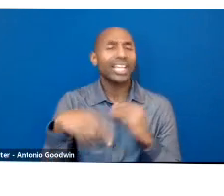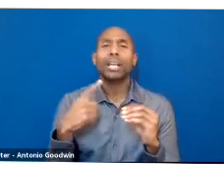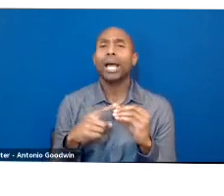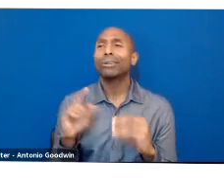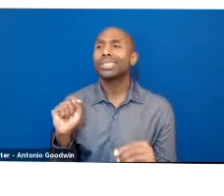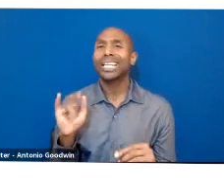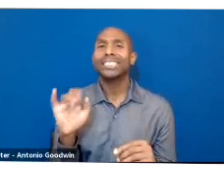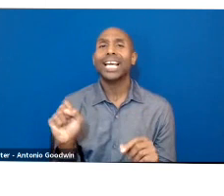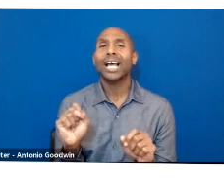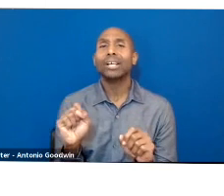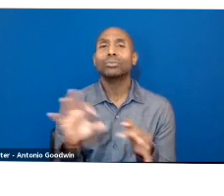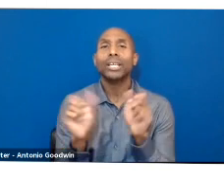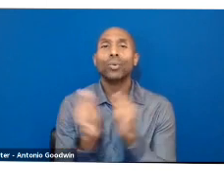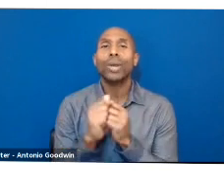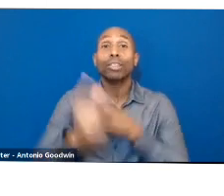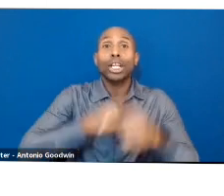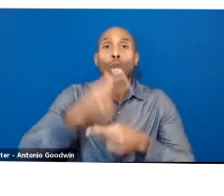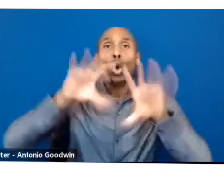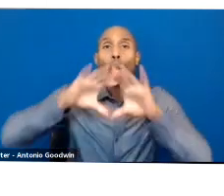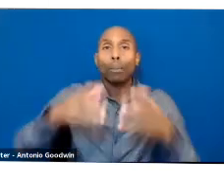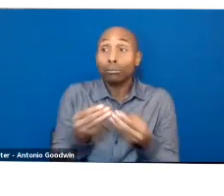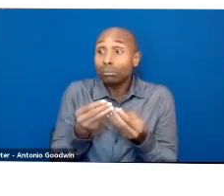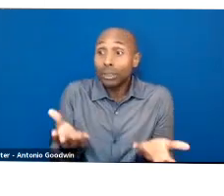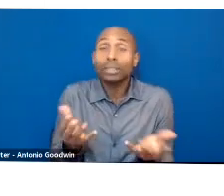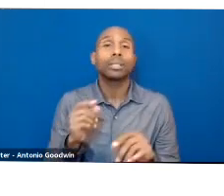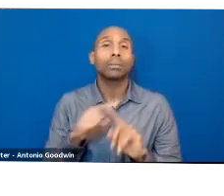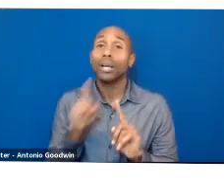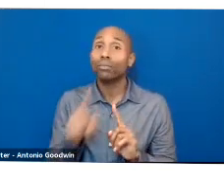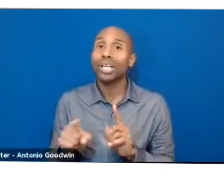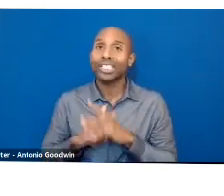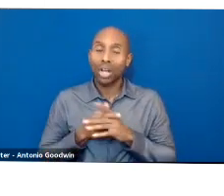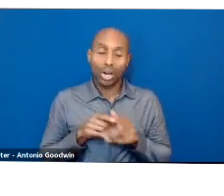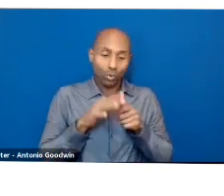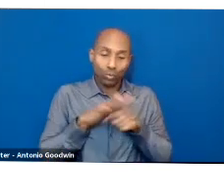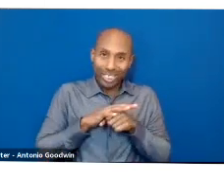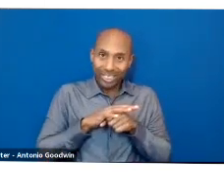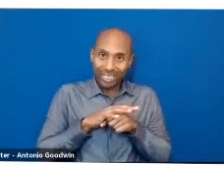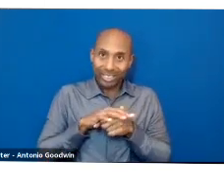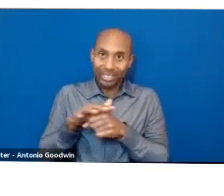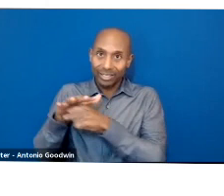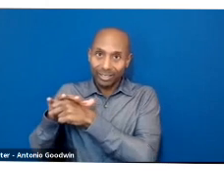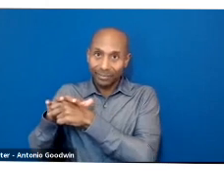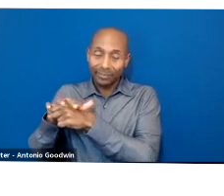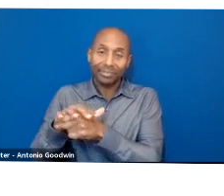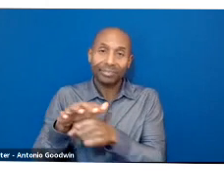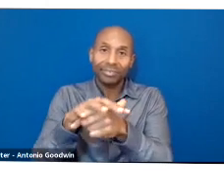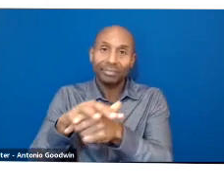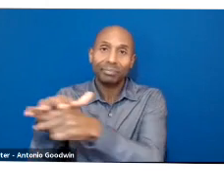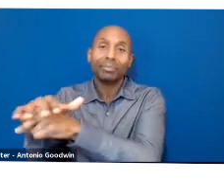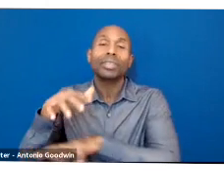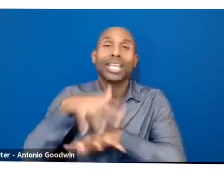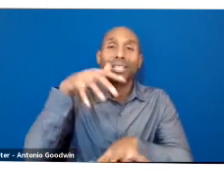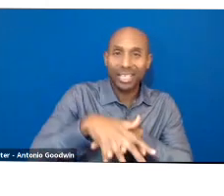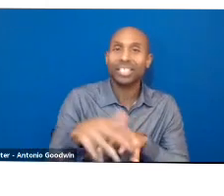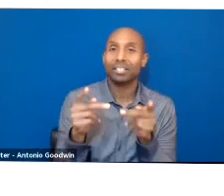started with regions and geographies and communities in indigenous places across the world thousands of years